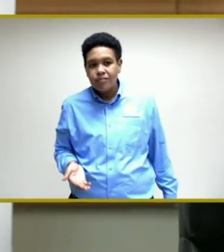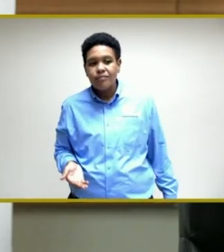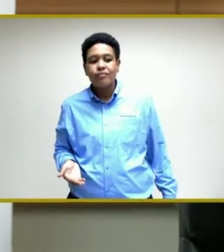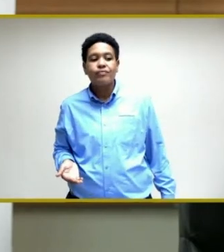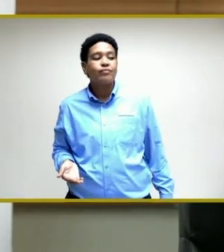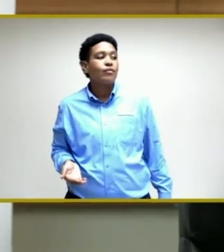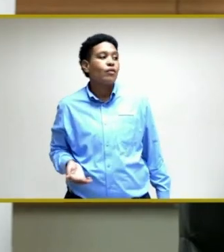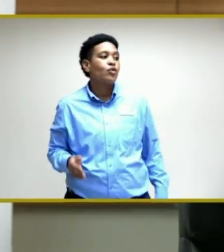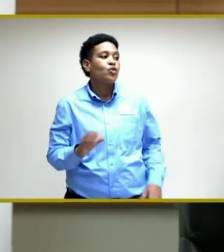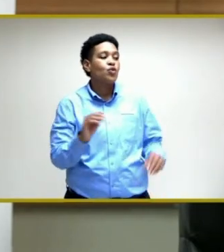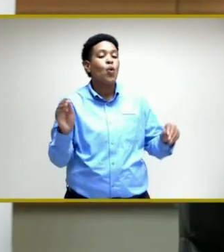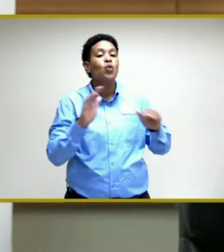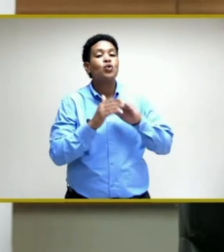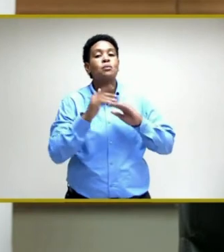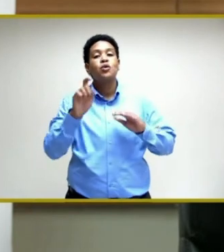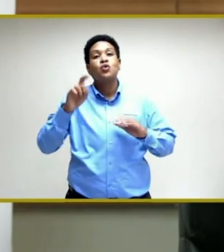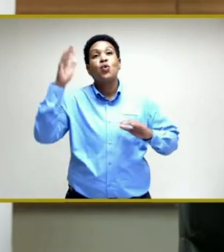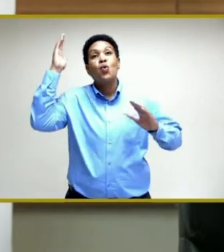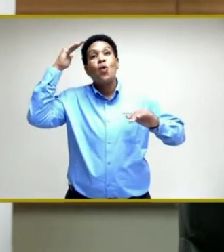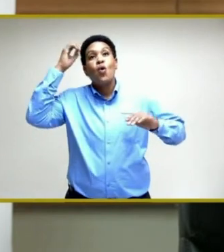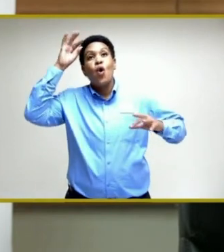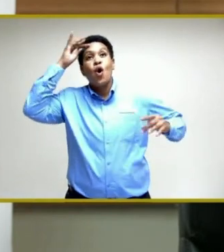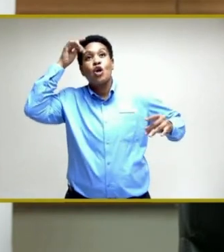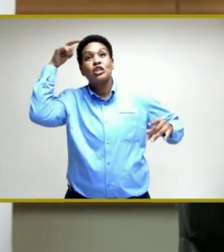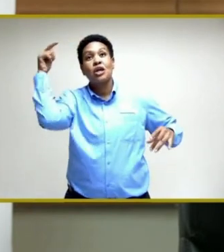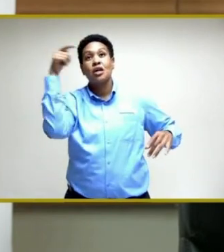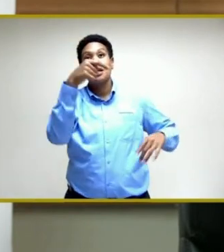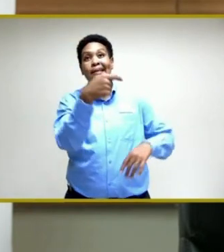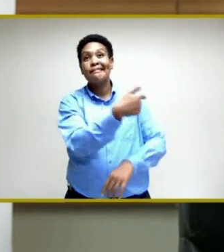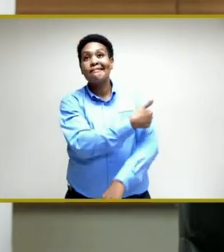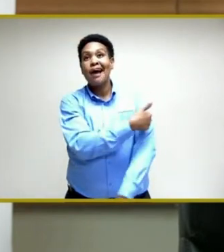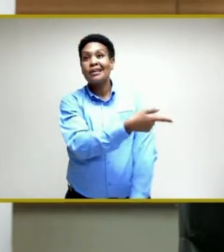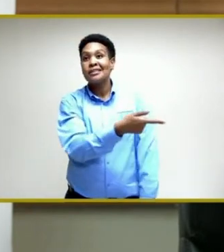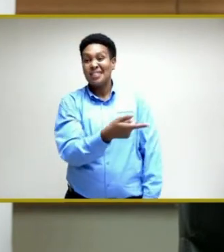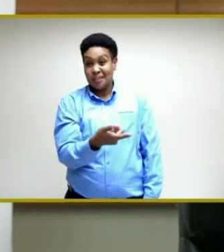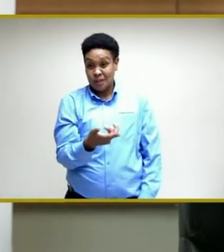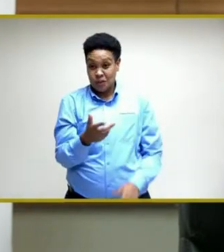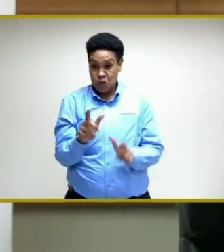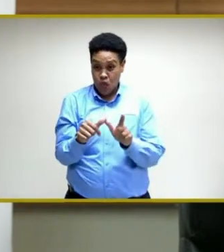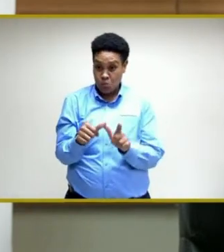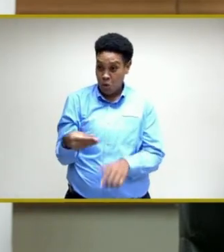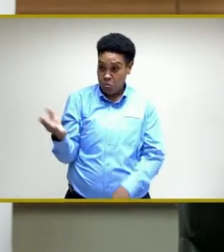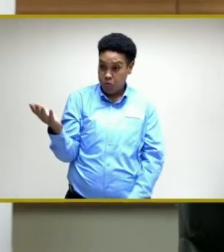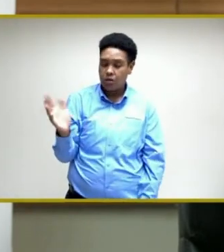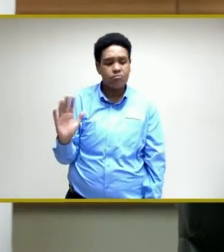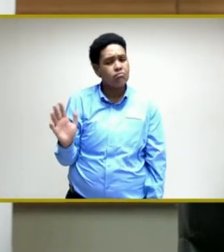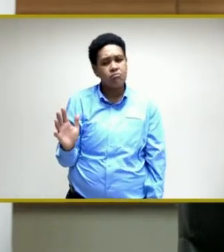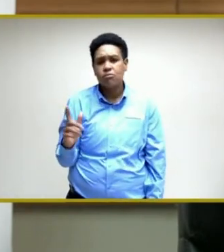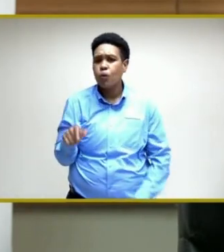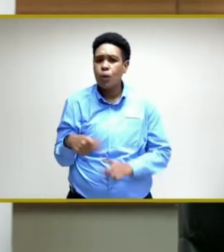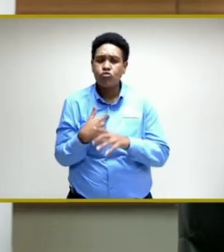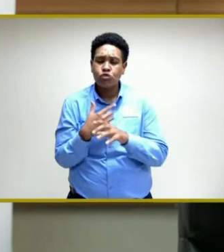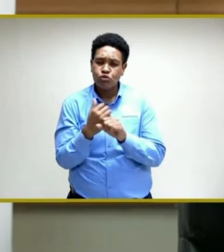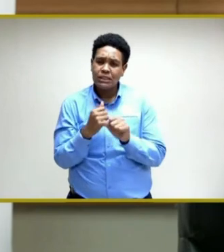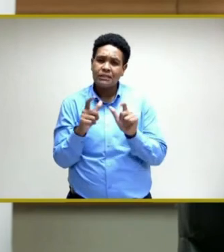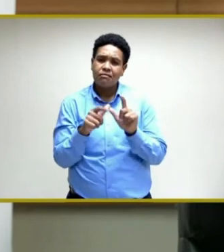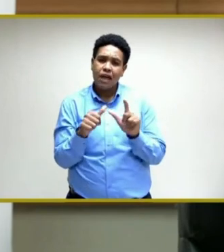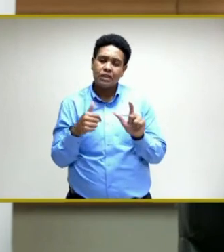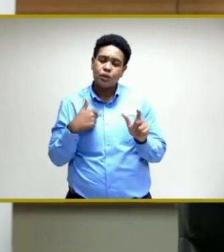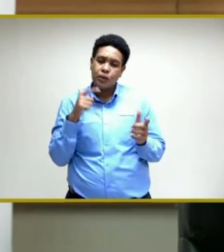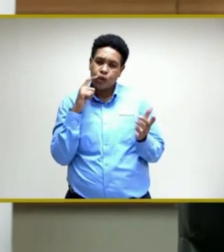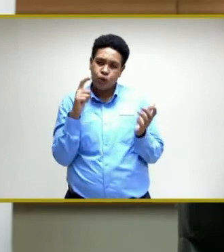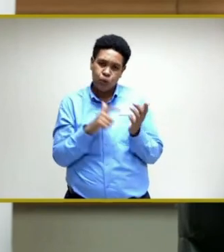Jamaican should be worried or concerned about that. We therefore, when we receive vaccines, we note